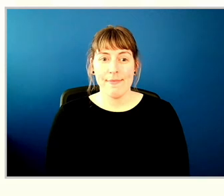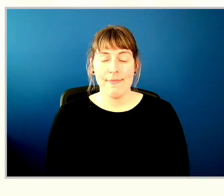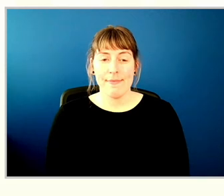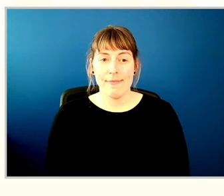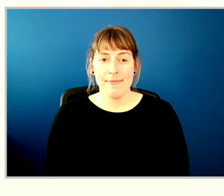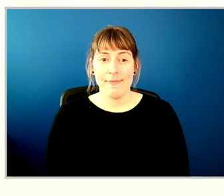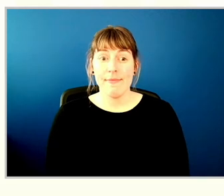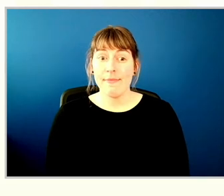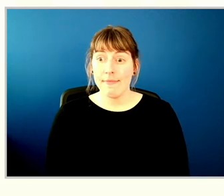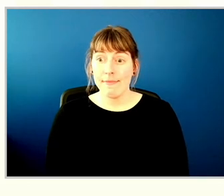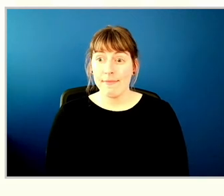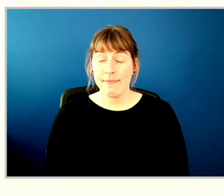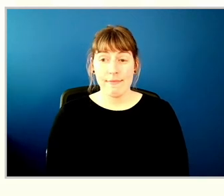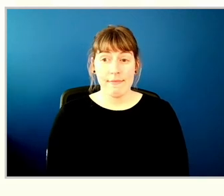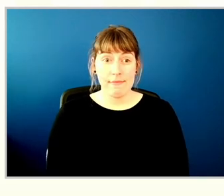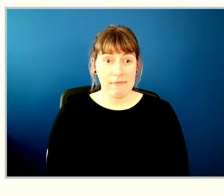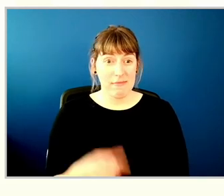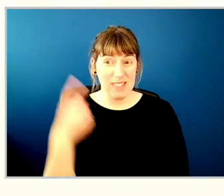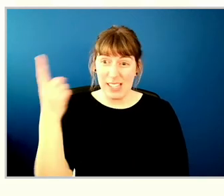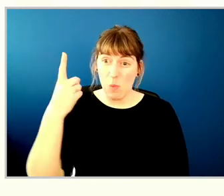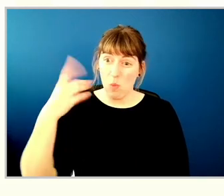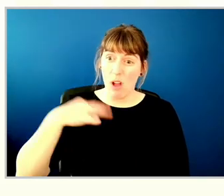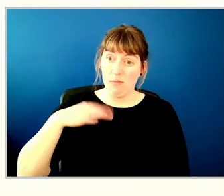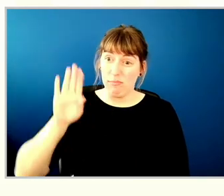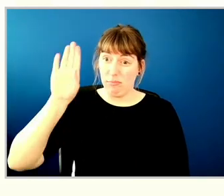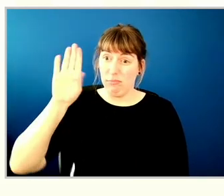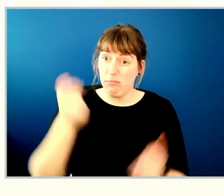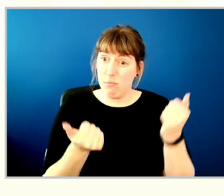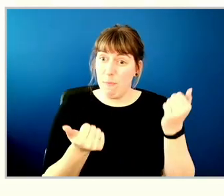Is there a mover for the motion?